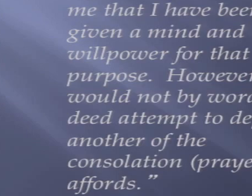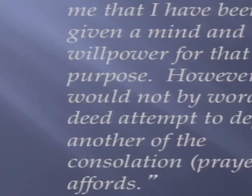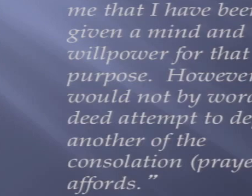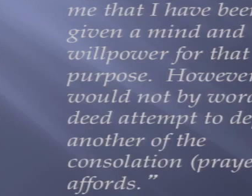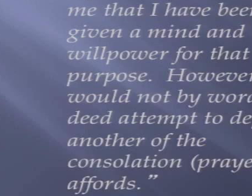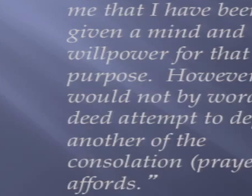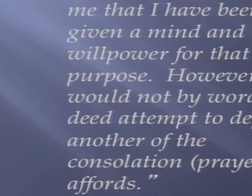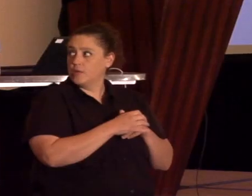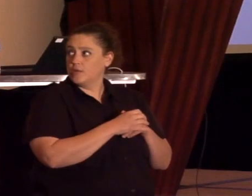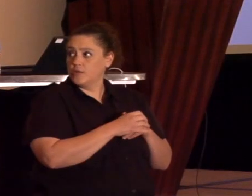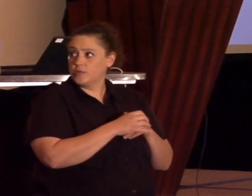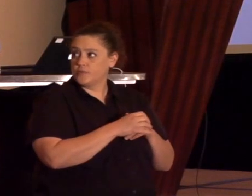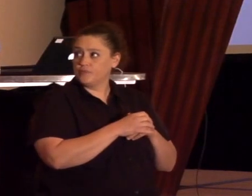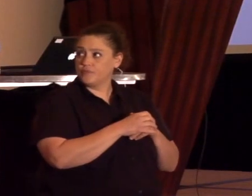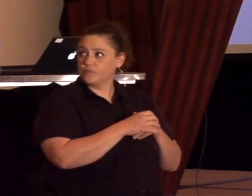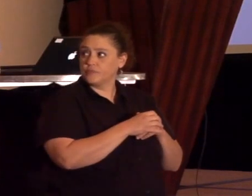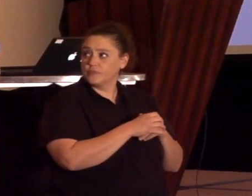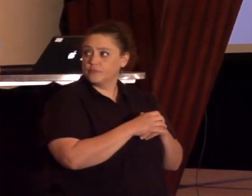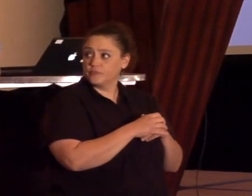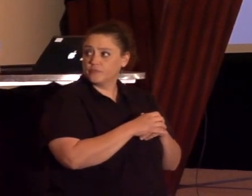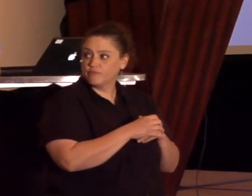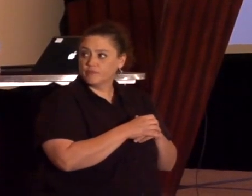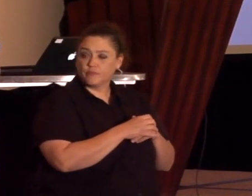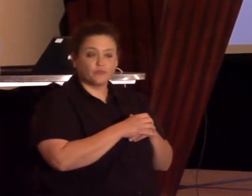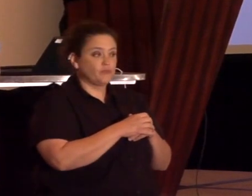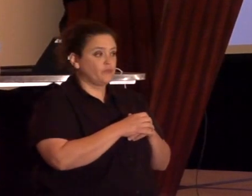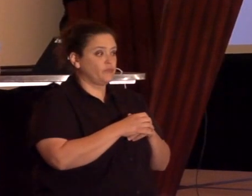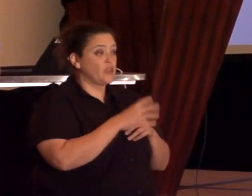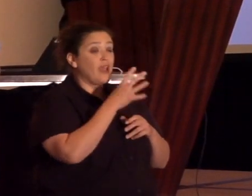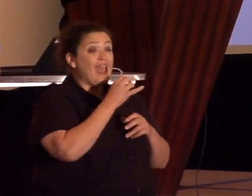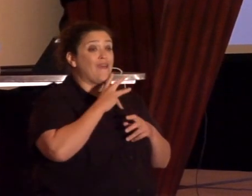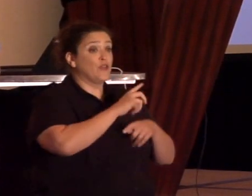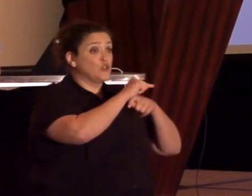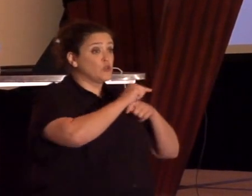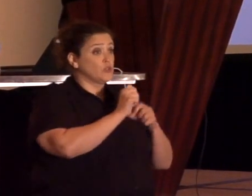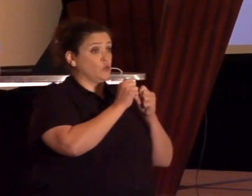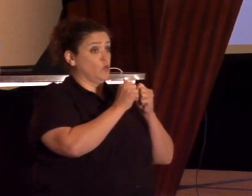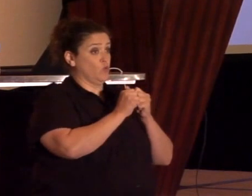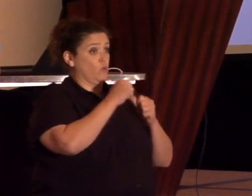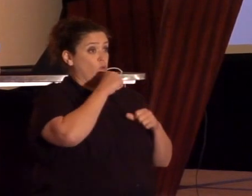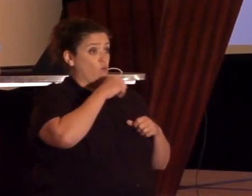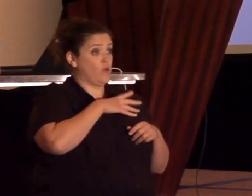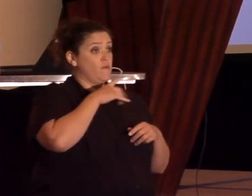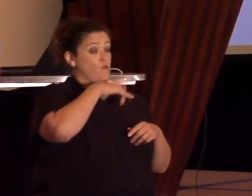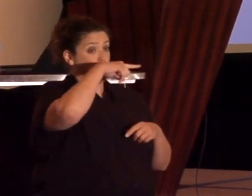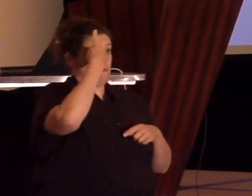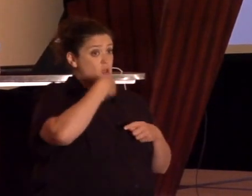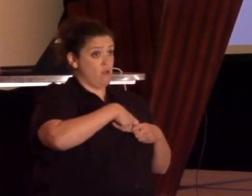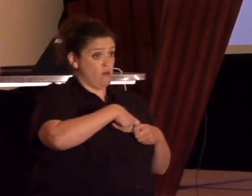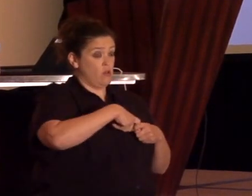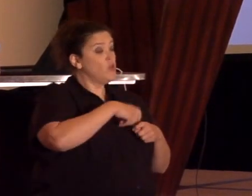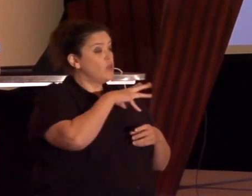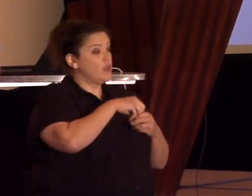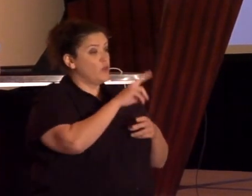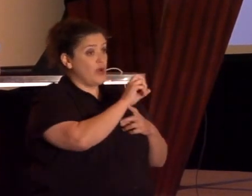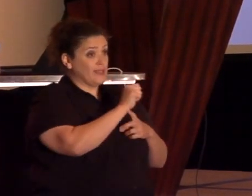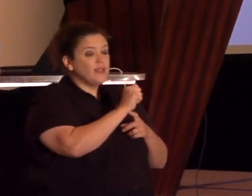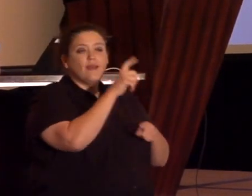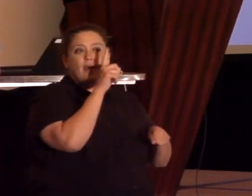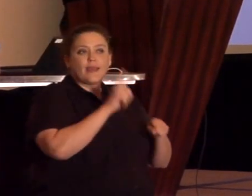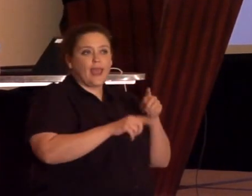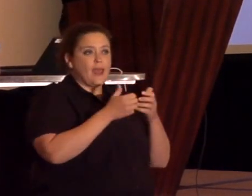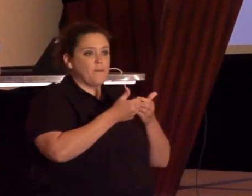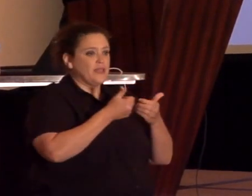of free thought traditions amongst women of color in the U.S. cannot be separated from these